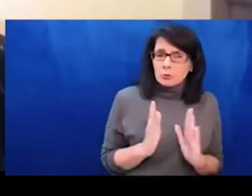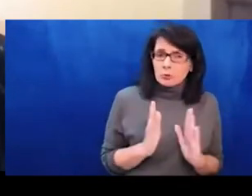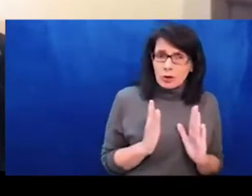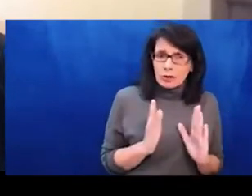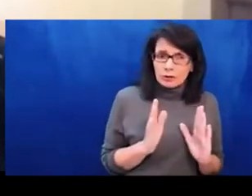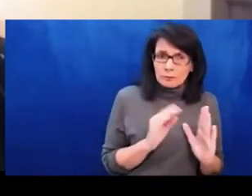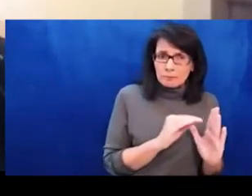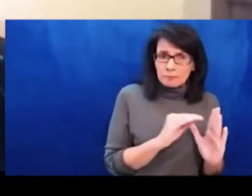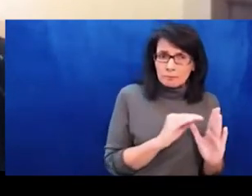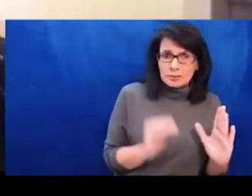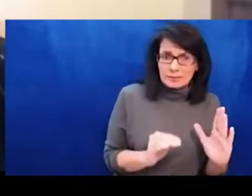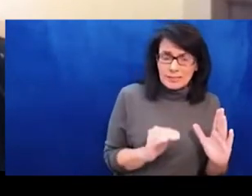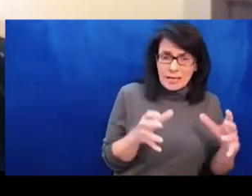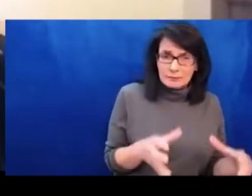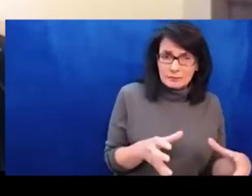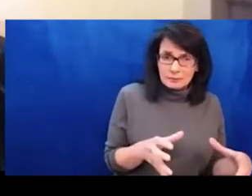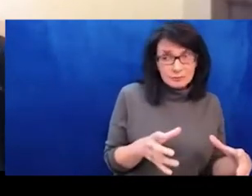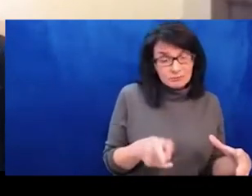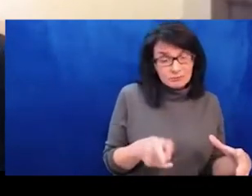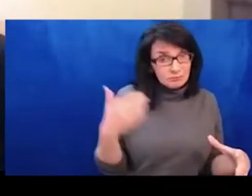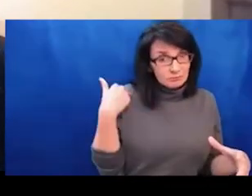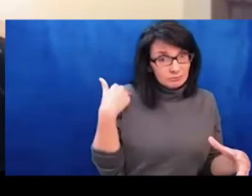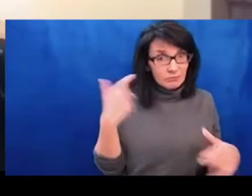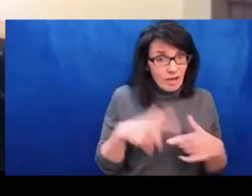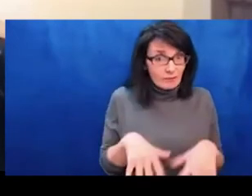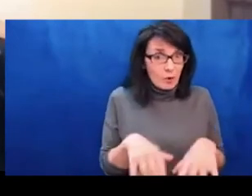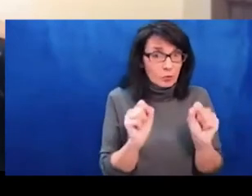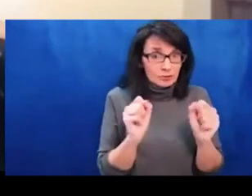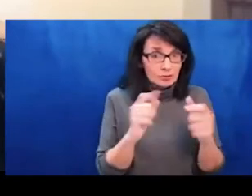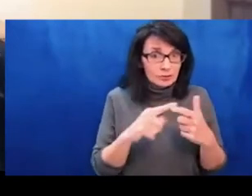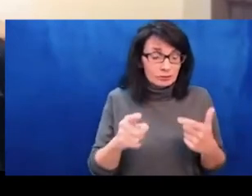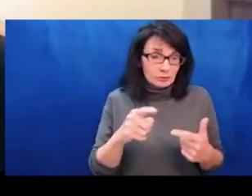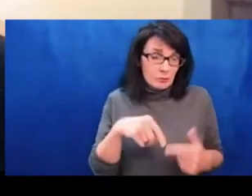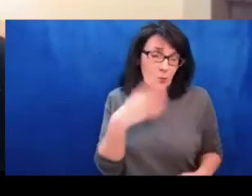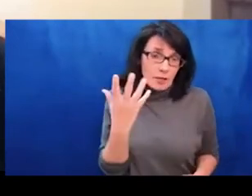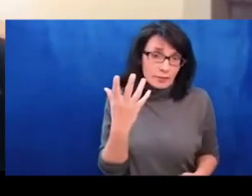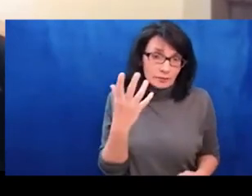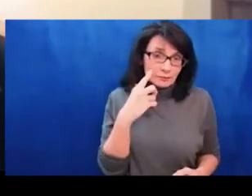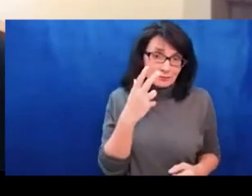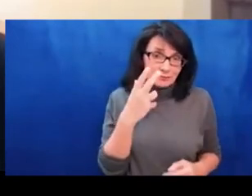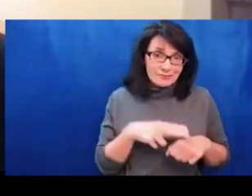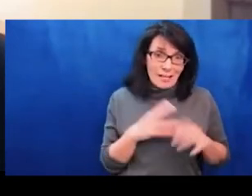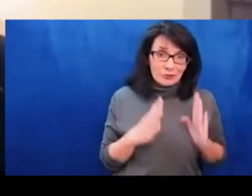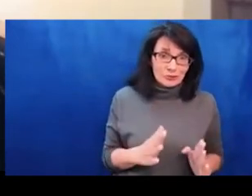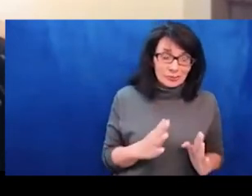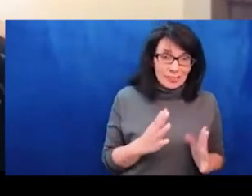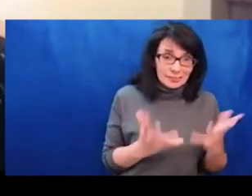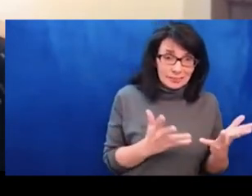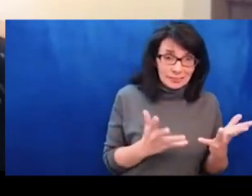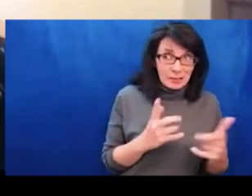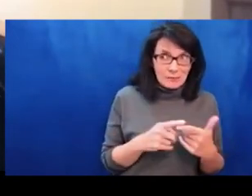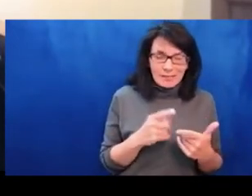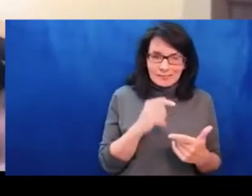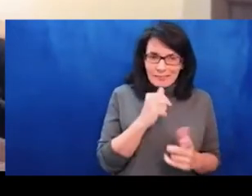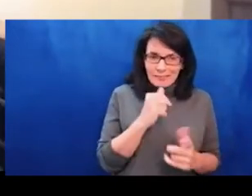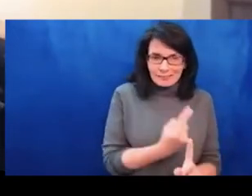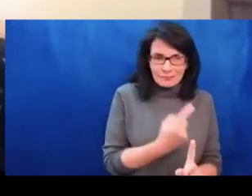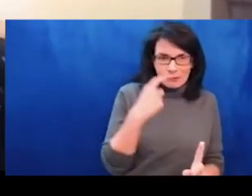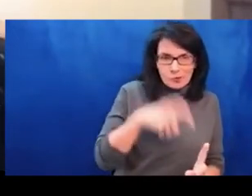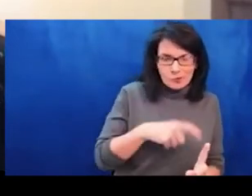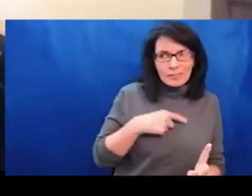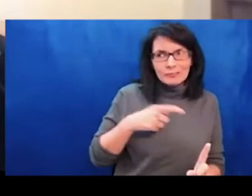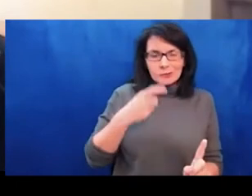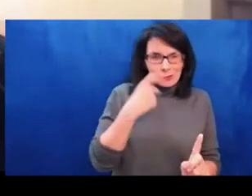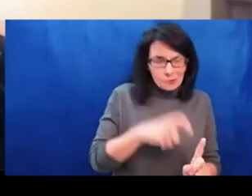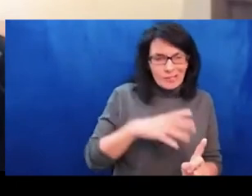we're trying to de-Nazify Ukraine. And so even with that kind of language, there's an idea of who Nazis are as tied